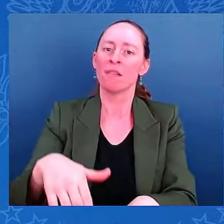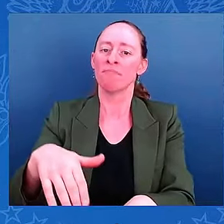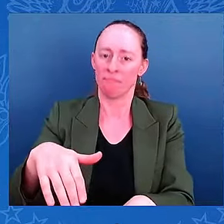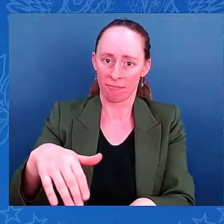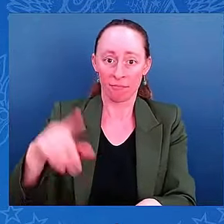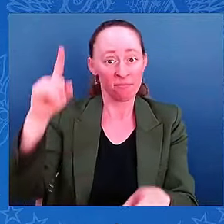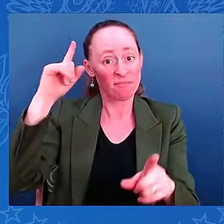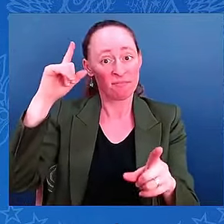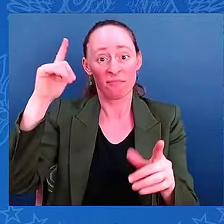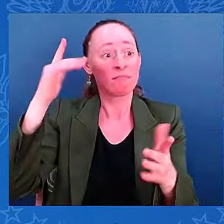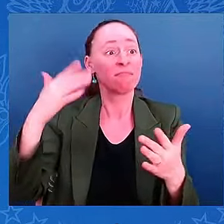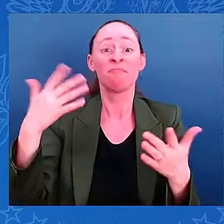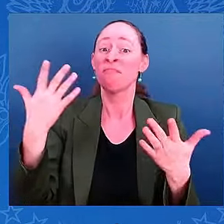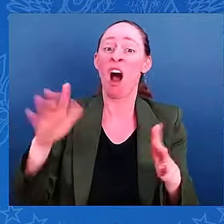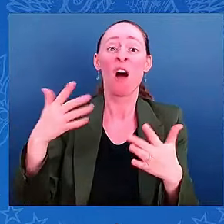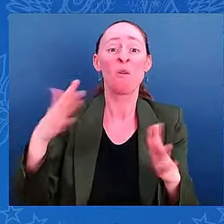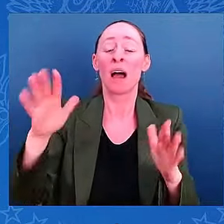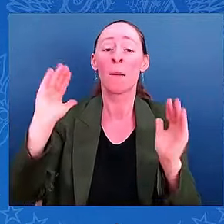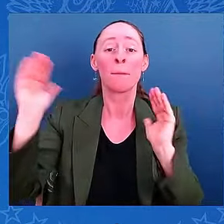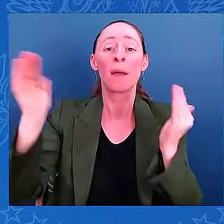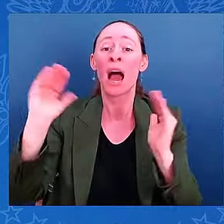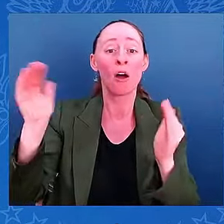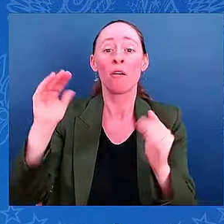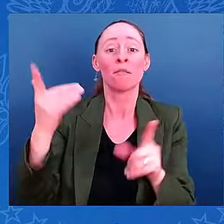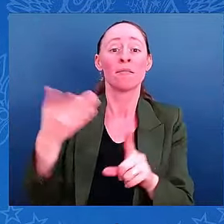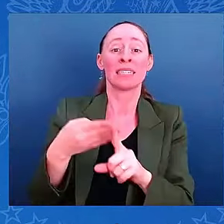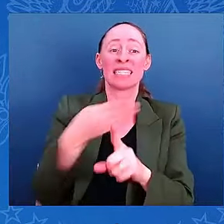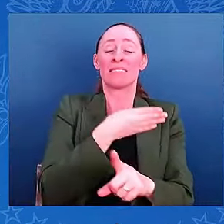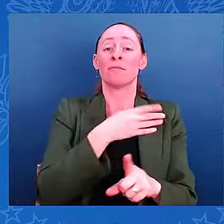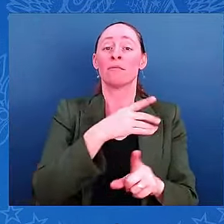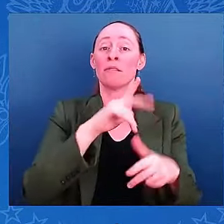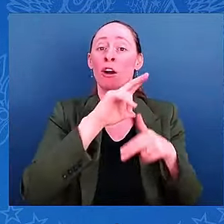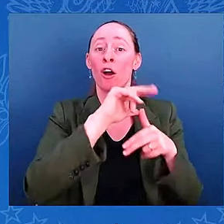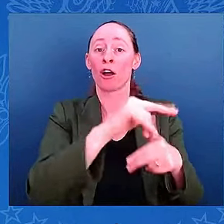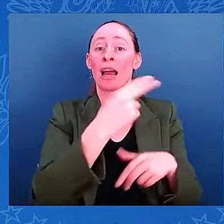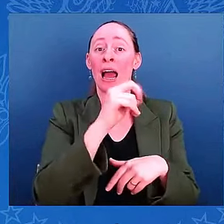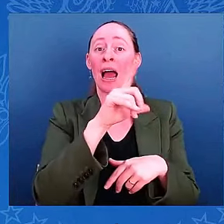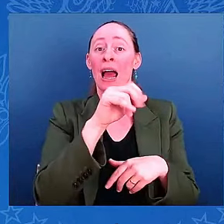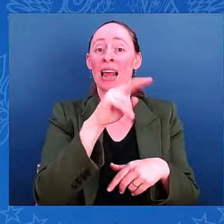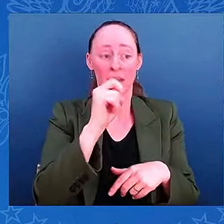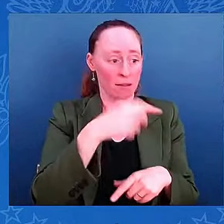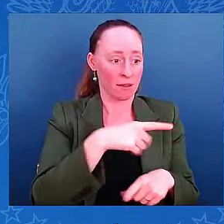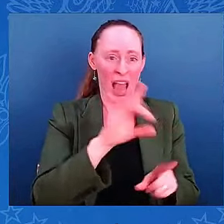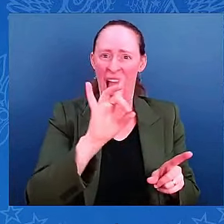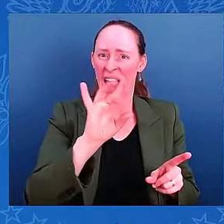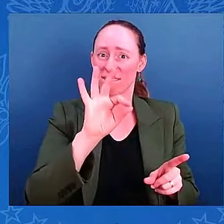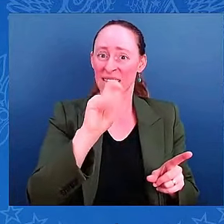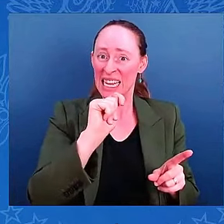Helene, where it got up to seven or eight feet in the bay, it could potentially get up above 10 feet in this event.